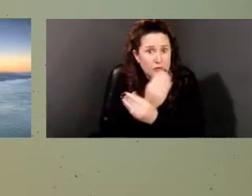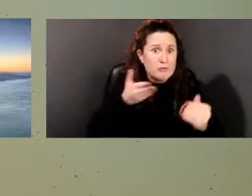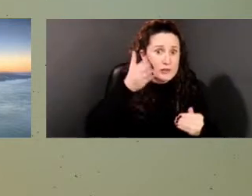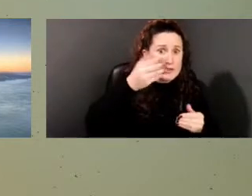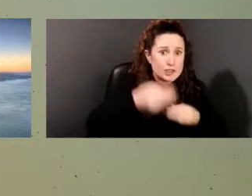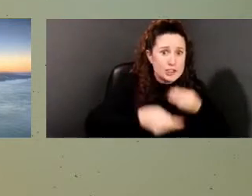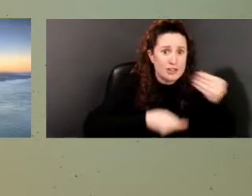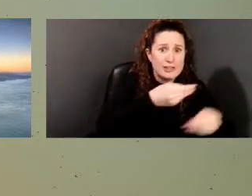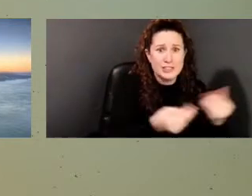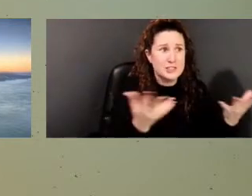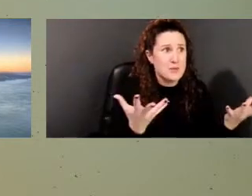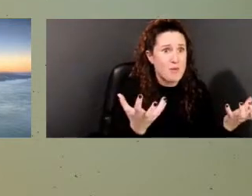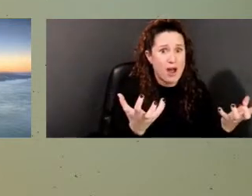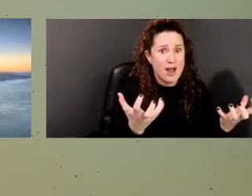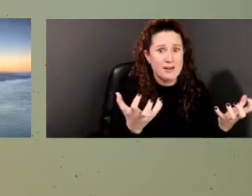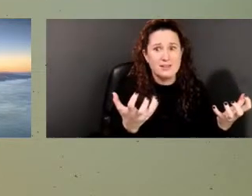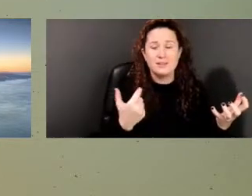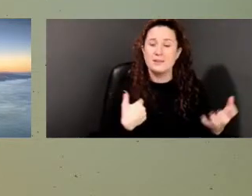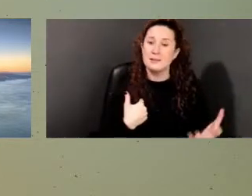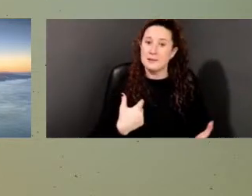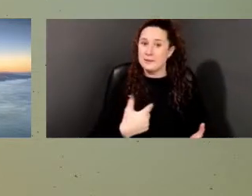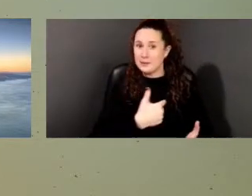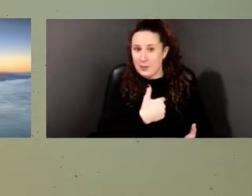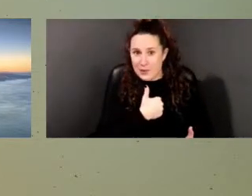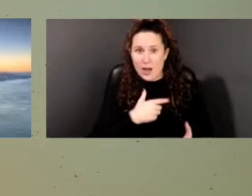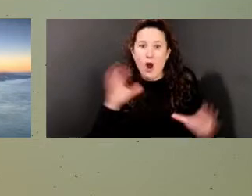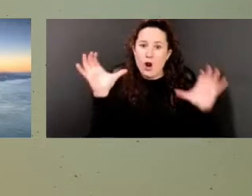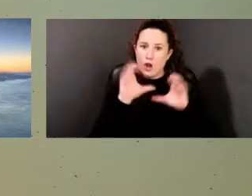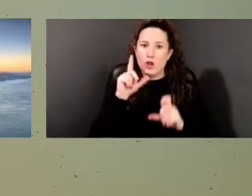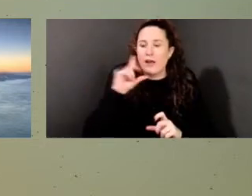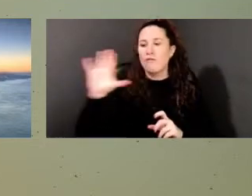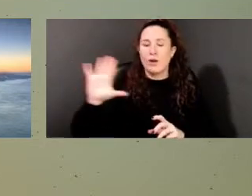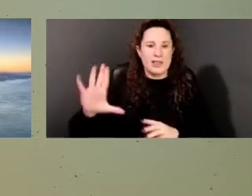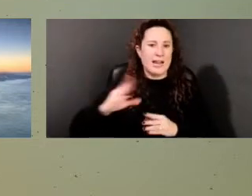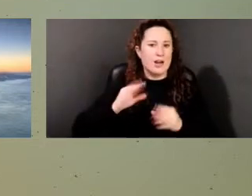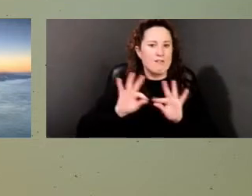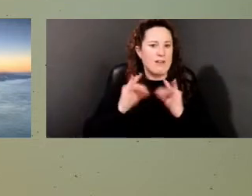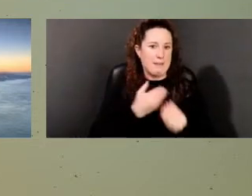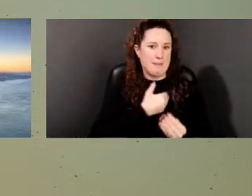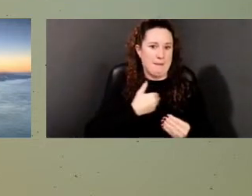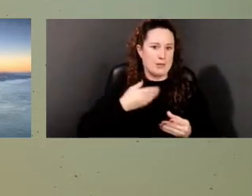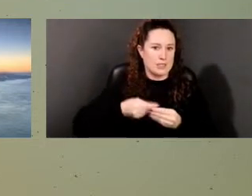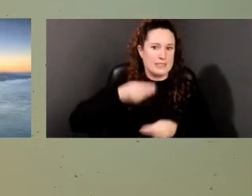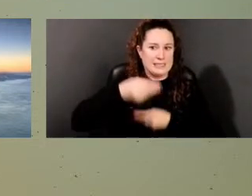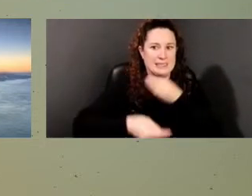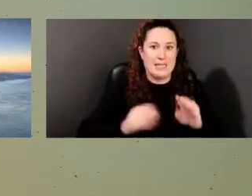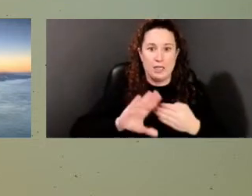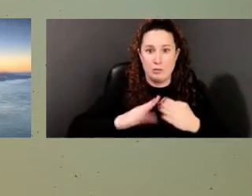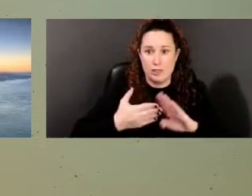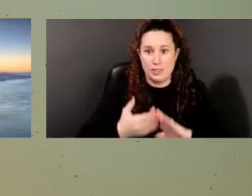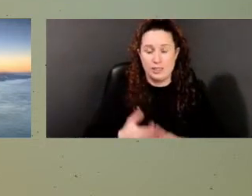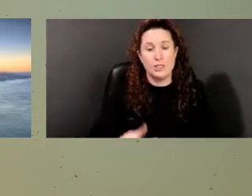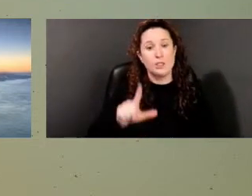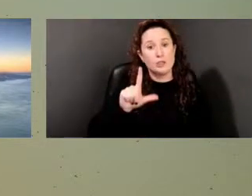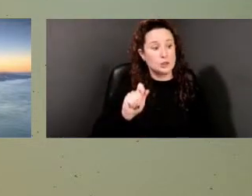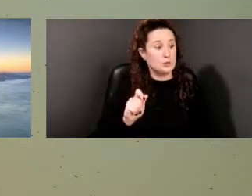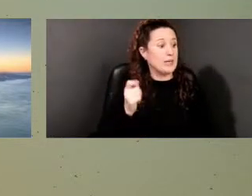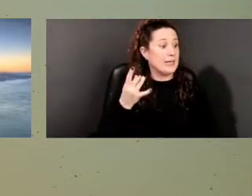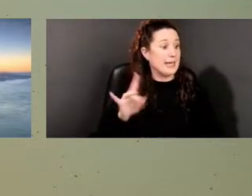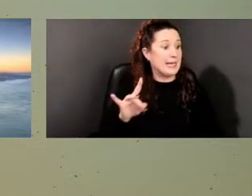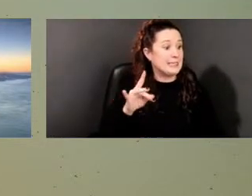But we are looking for the descendant communities. And 2018, the National Trust for Historic